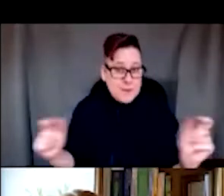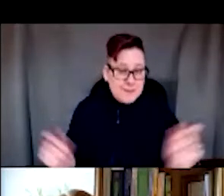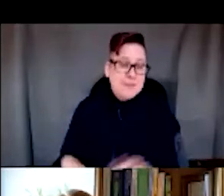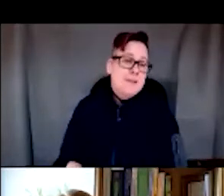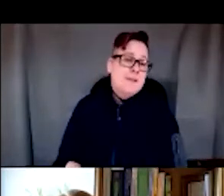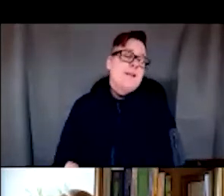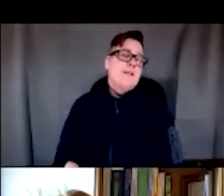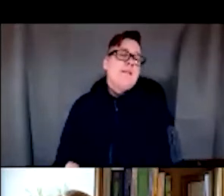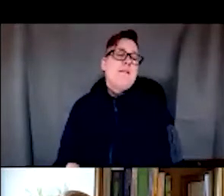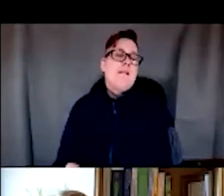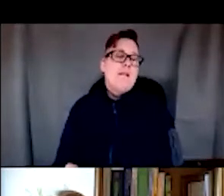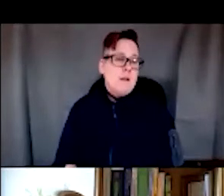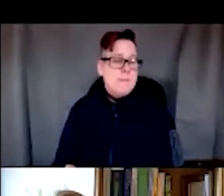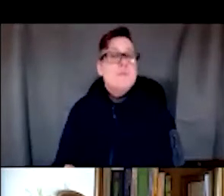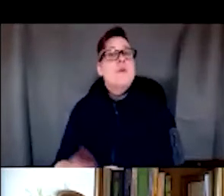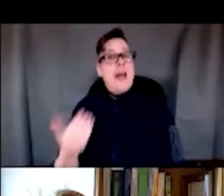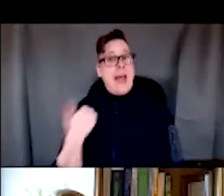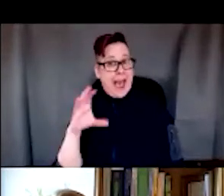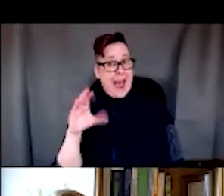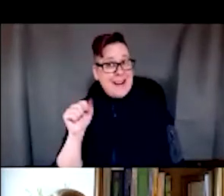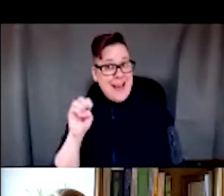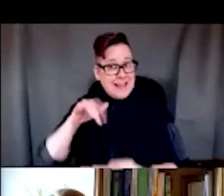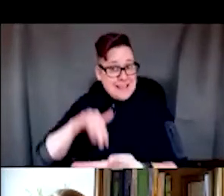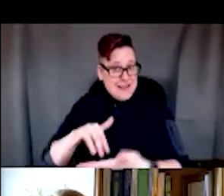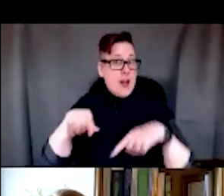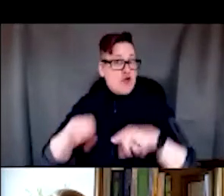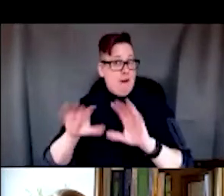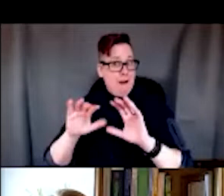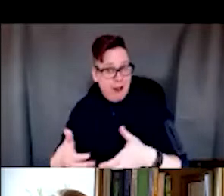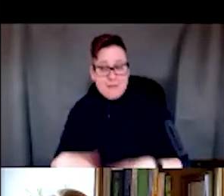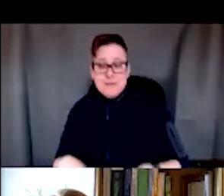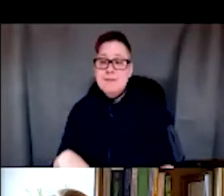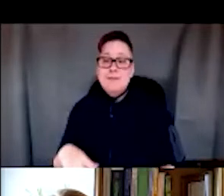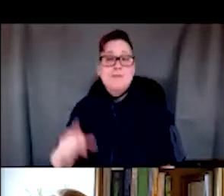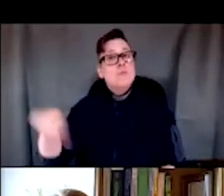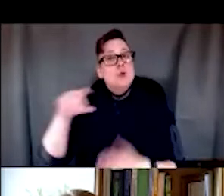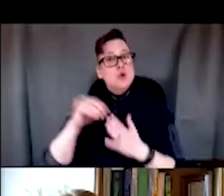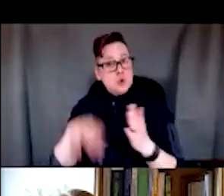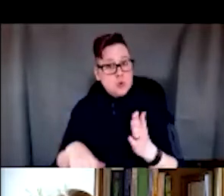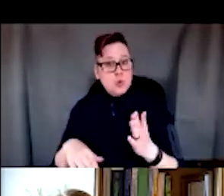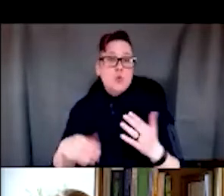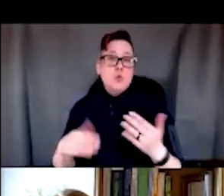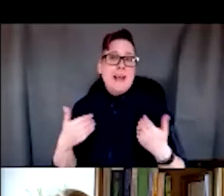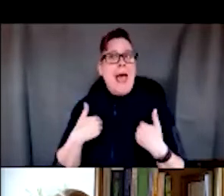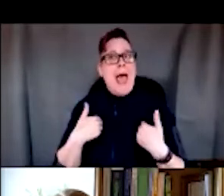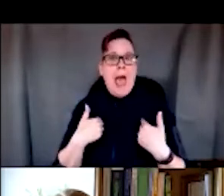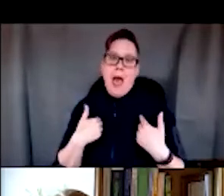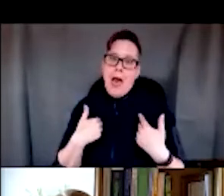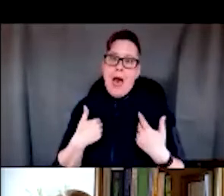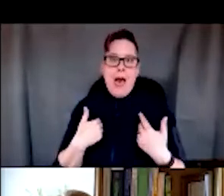we had case studies in class. Students were given some fairly provocative